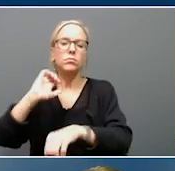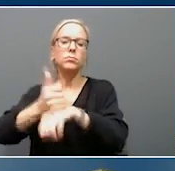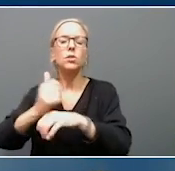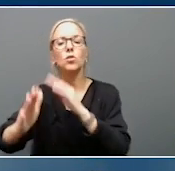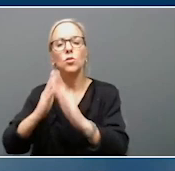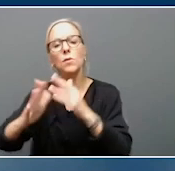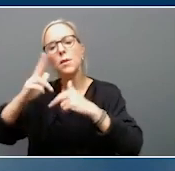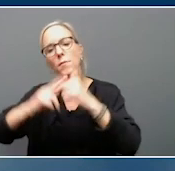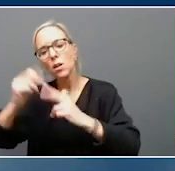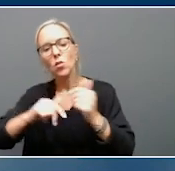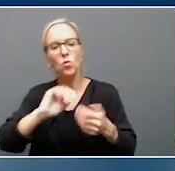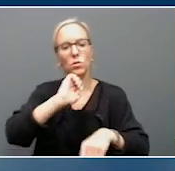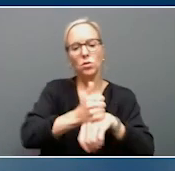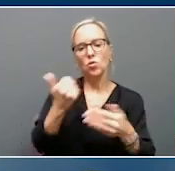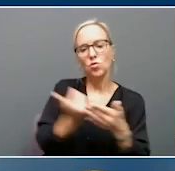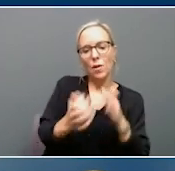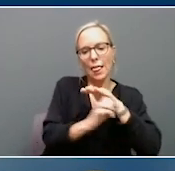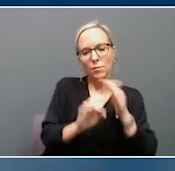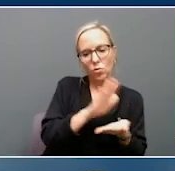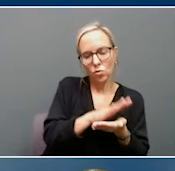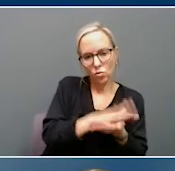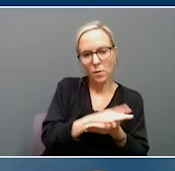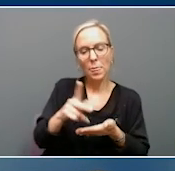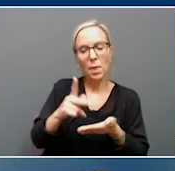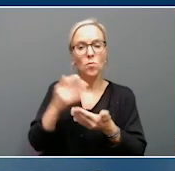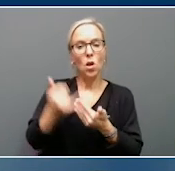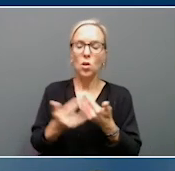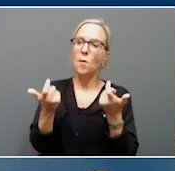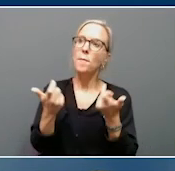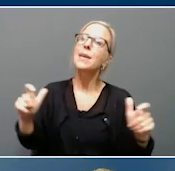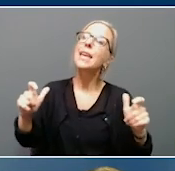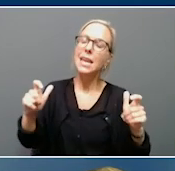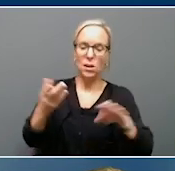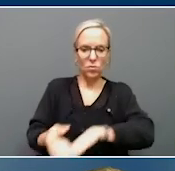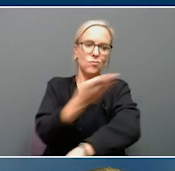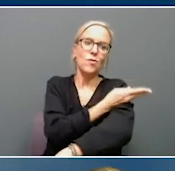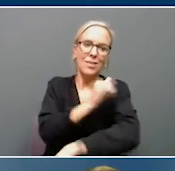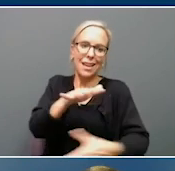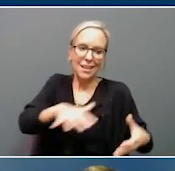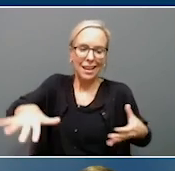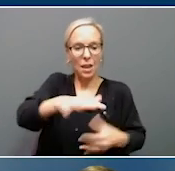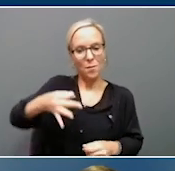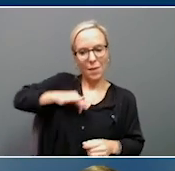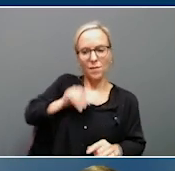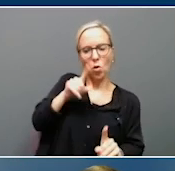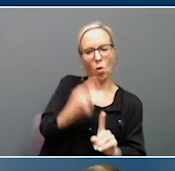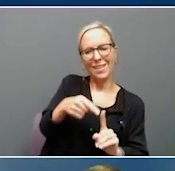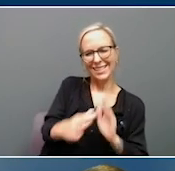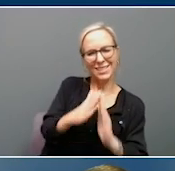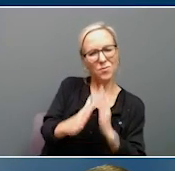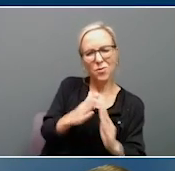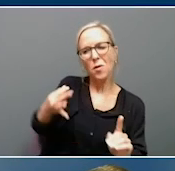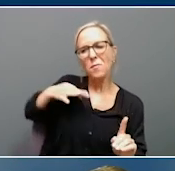for a new elementary school. The project brings big improvements to local infrastructure, which will benefit not just this community, but a whole lot of the